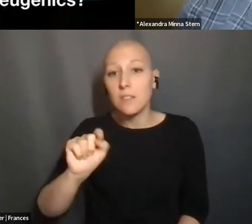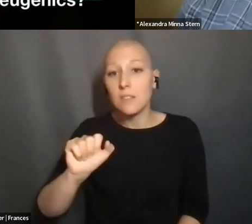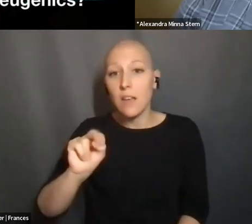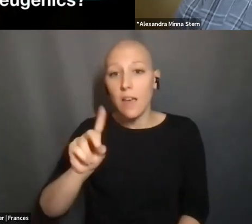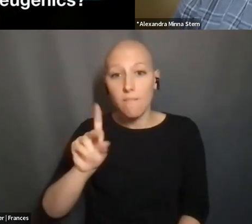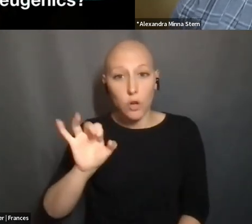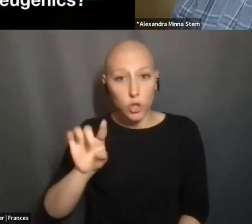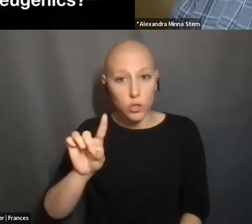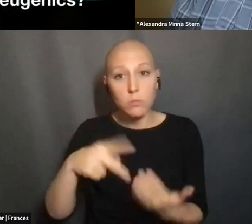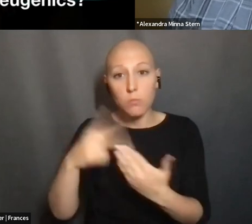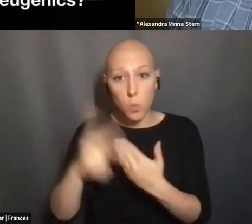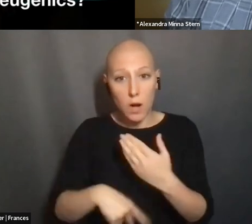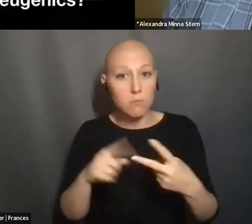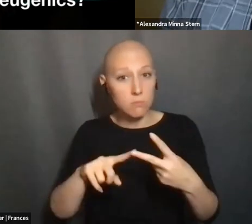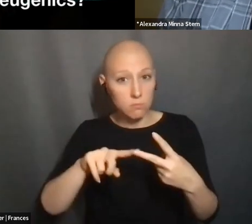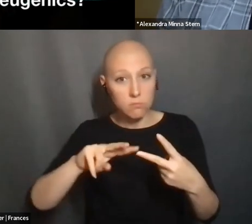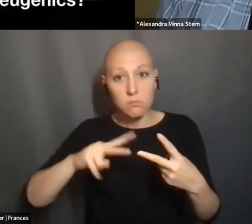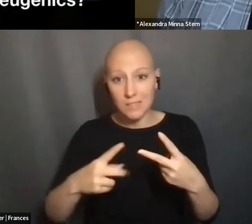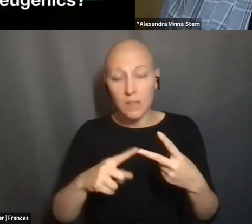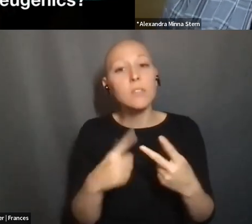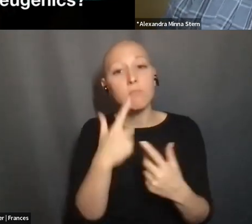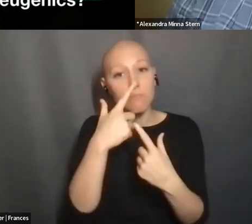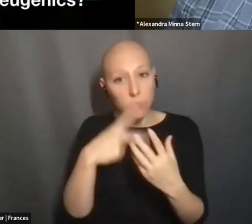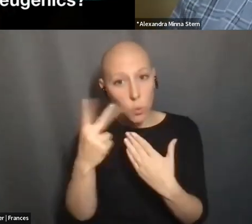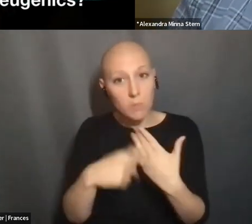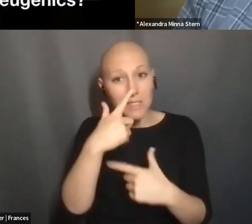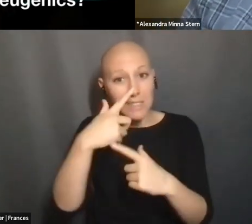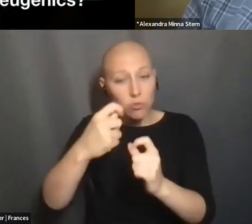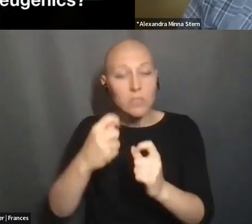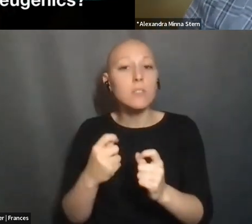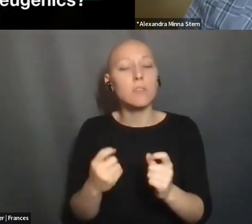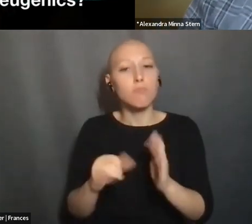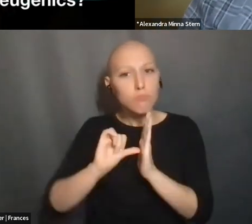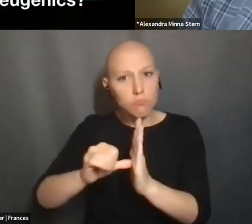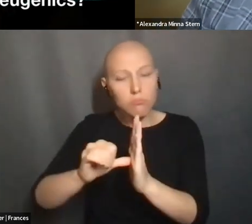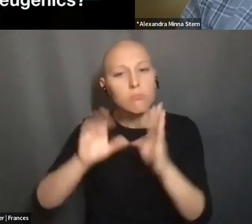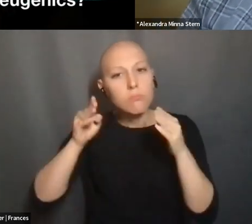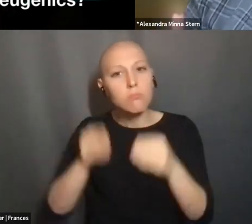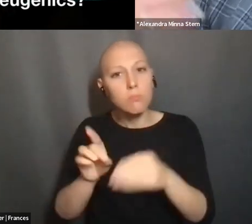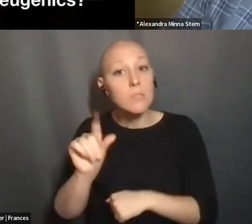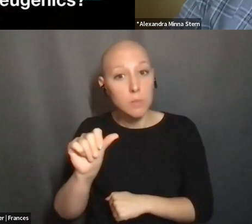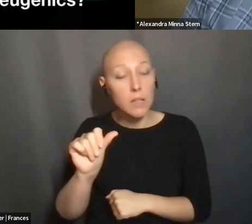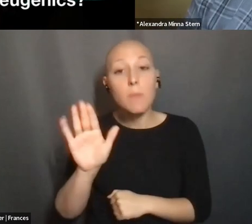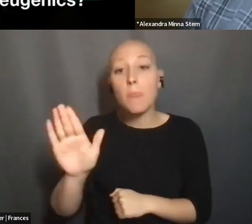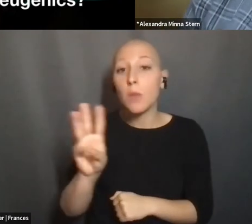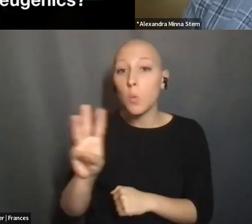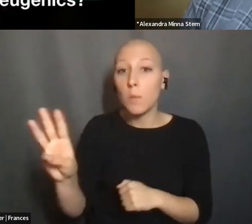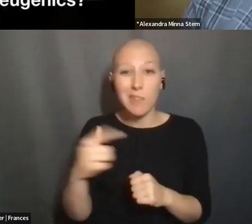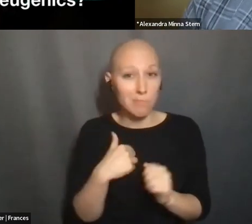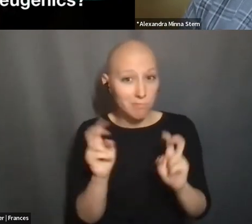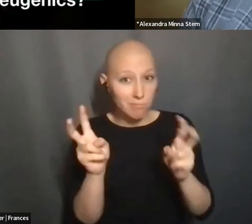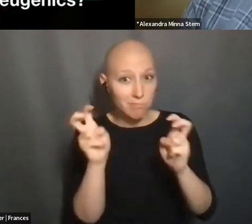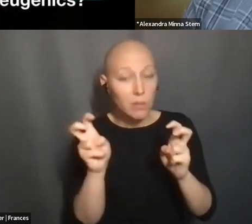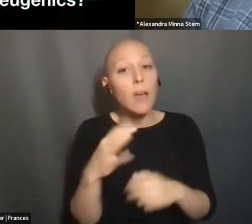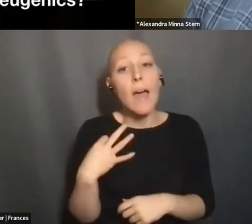ALSO IS INTERESTED IN HIGHLIGHTING DISABILITY. AND I QUOTE FROM THEIR WEBPAGE, WHERE THEY SAY TO THEIR APPLICANTS, WE ARE